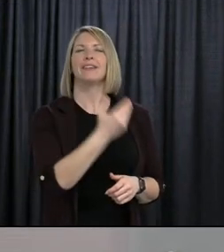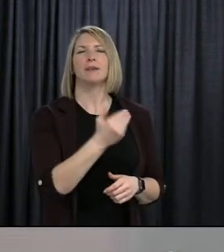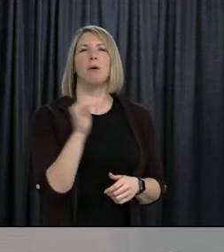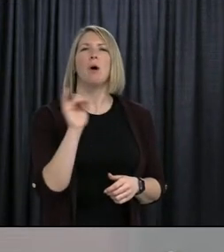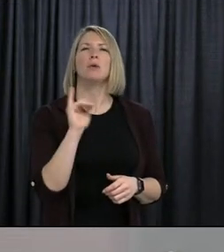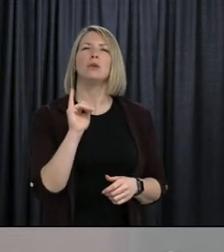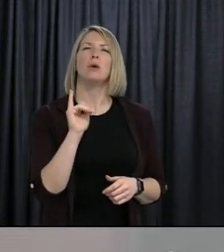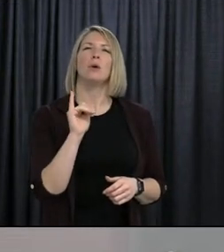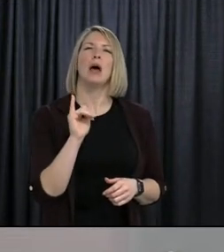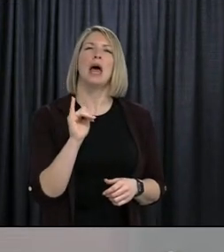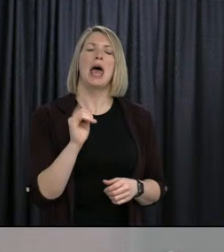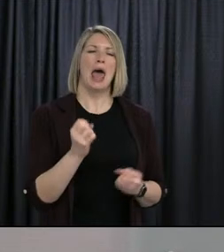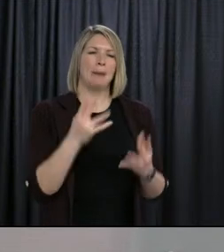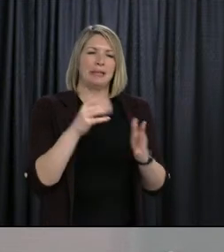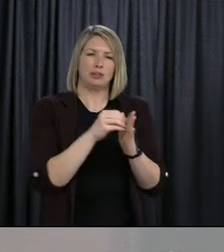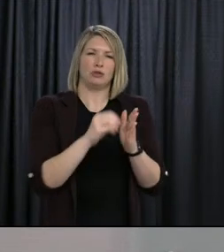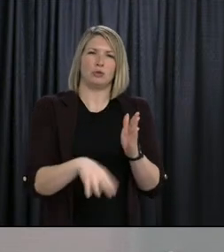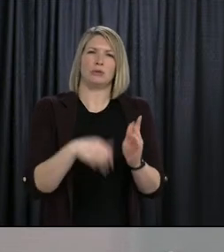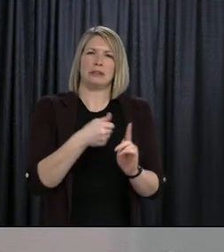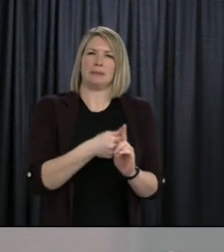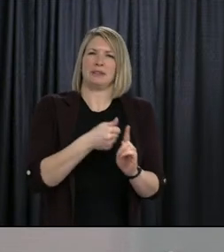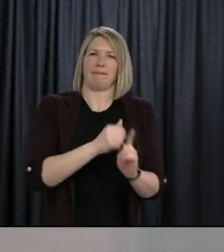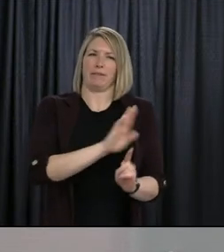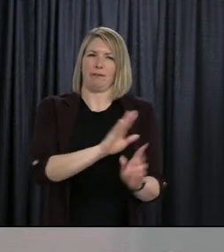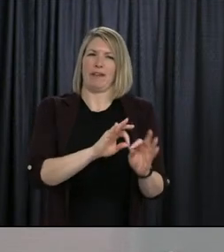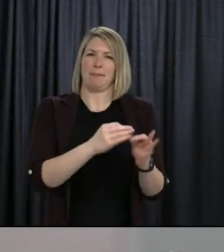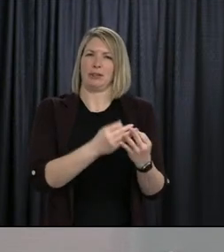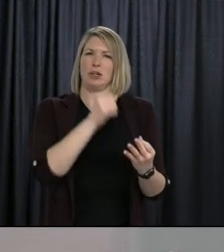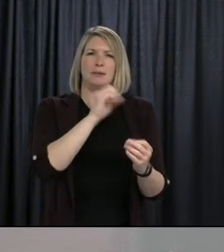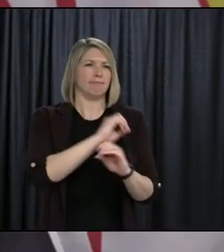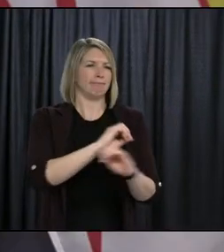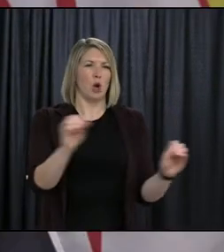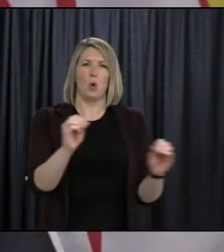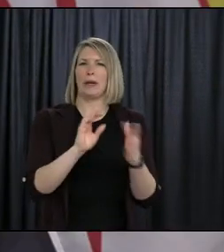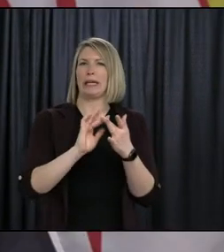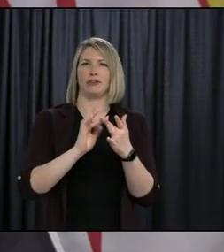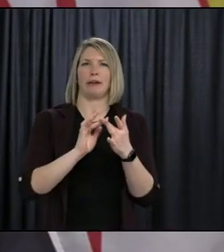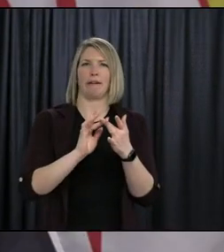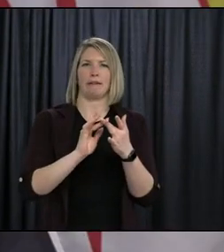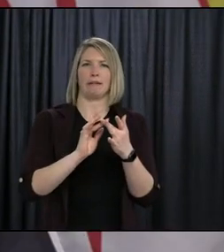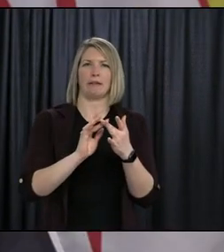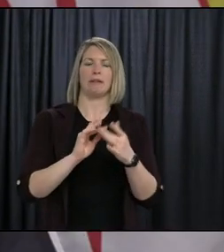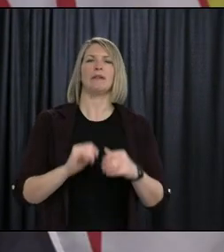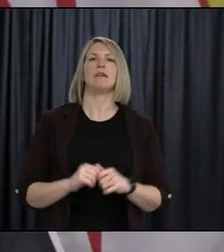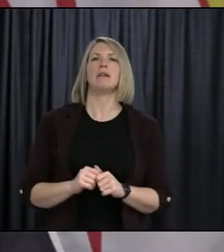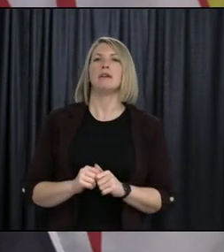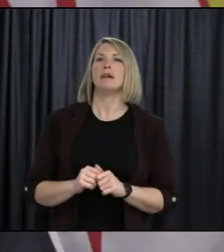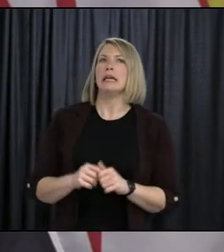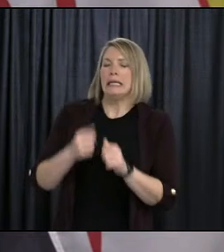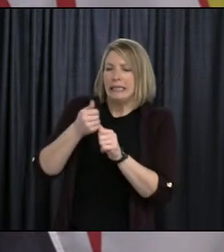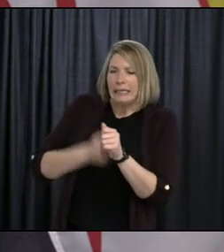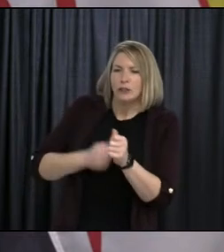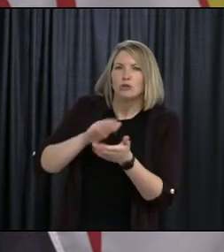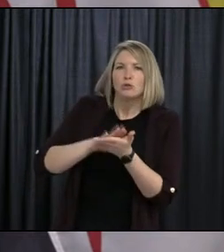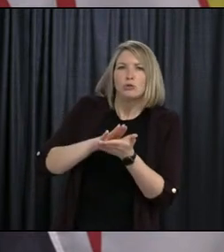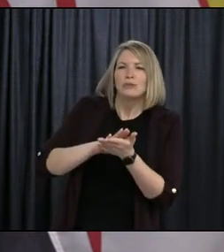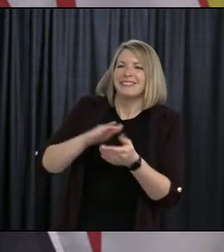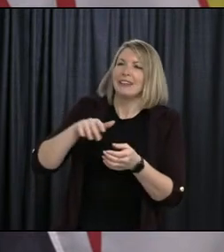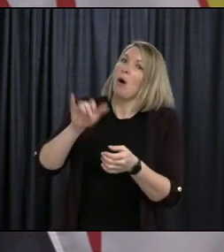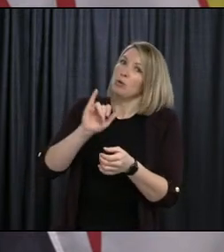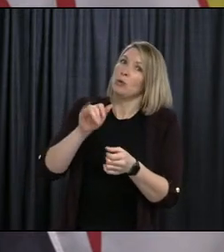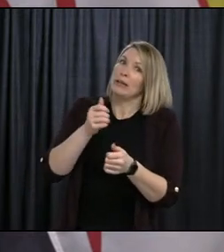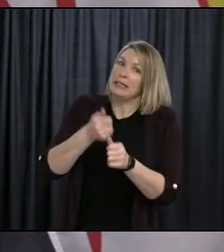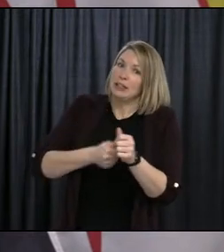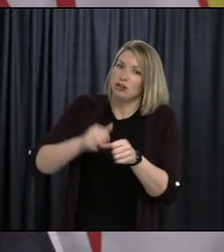students do not have internet access? Well, last time each school would have its own figures. The last time that we did